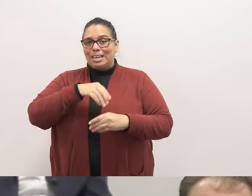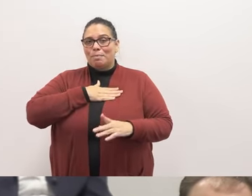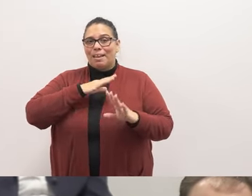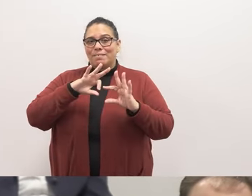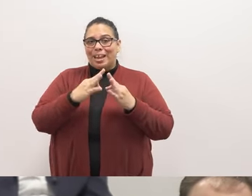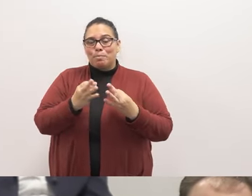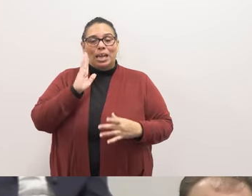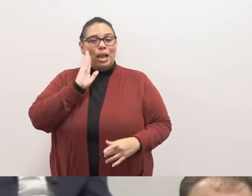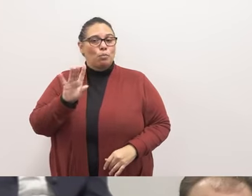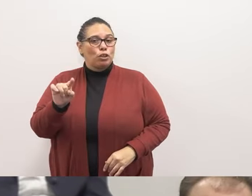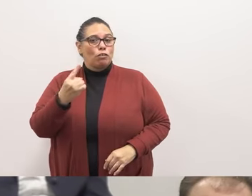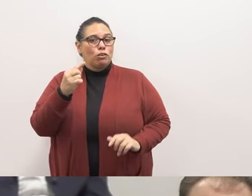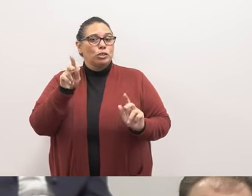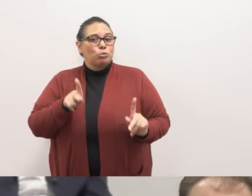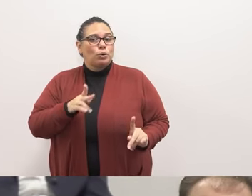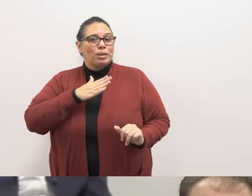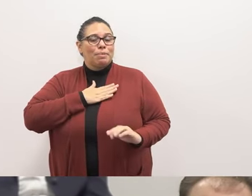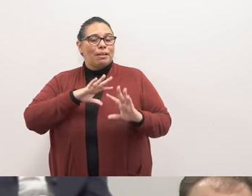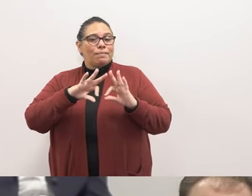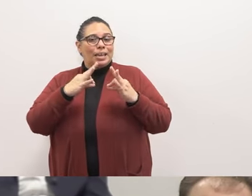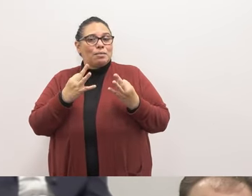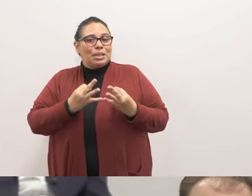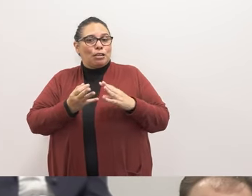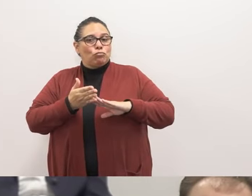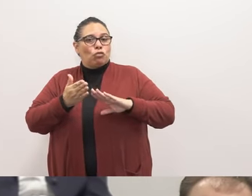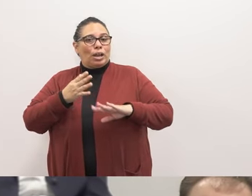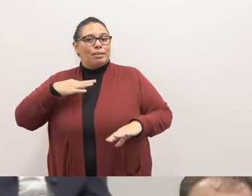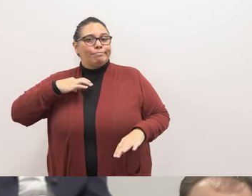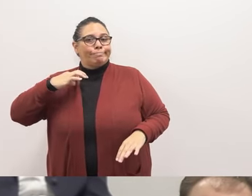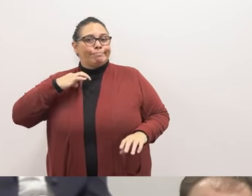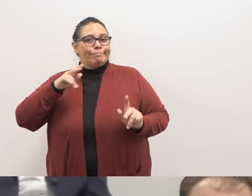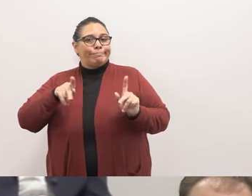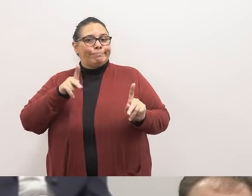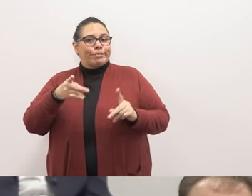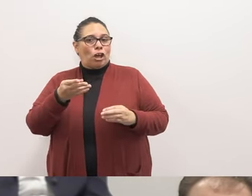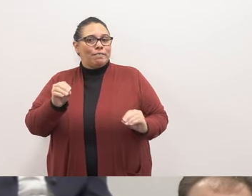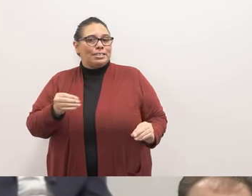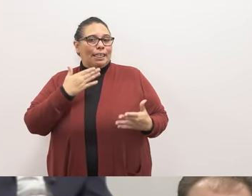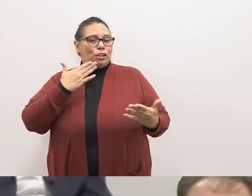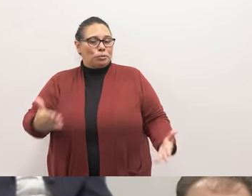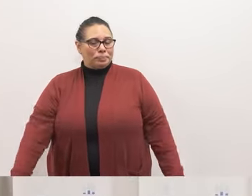and I will be the first person in my family running for public office. Thank you.